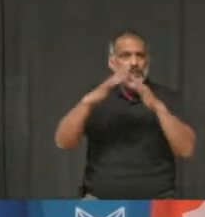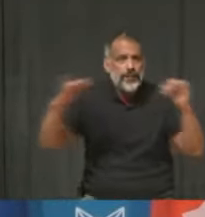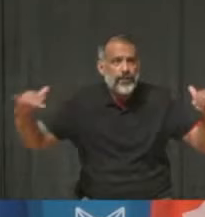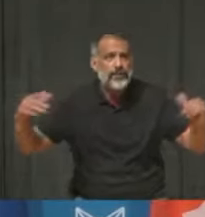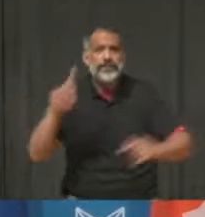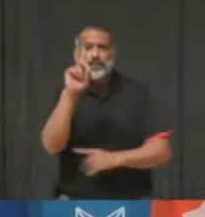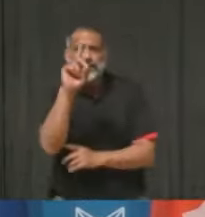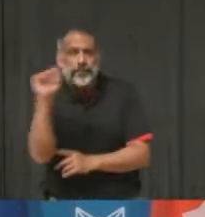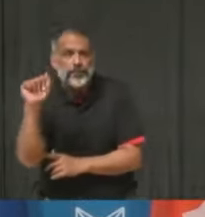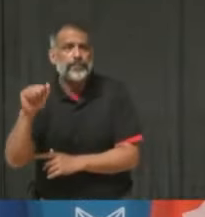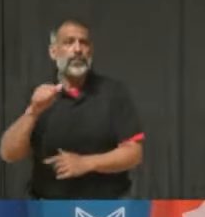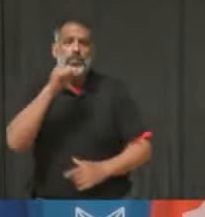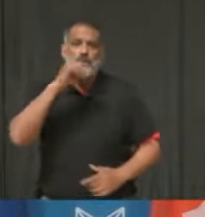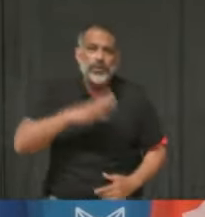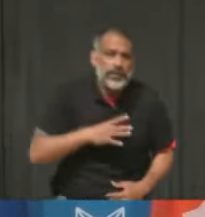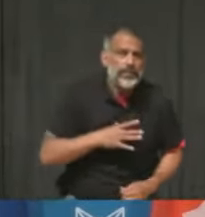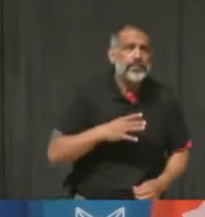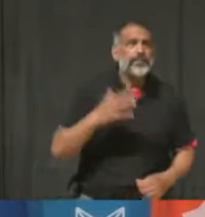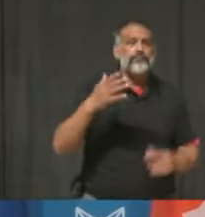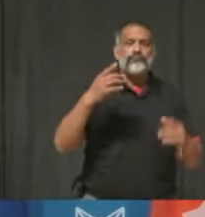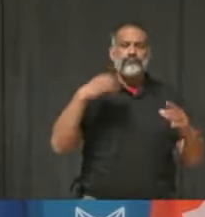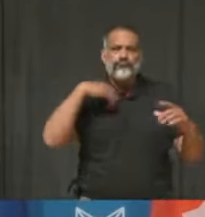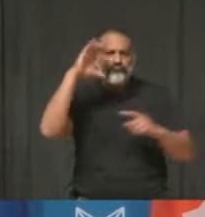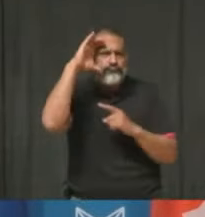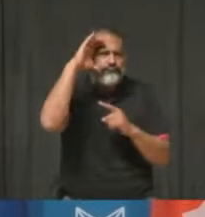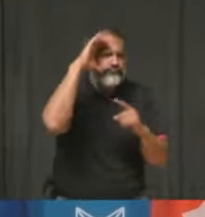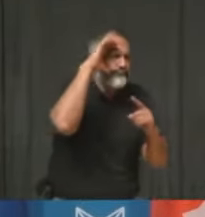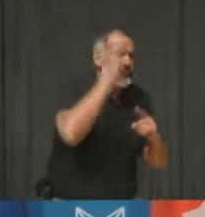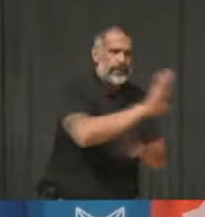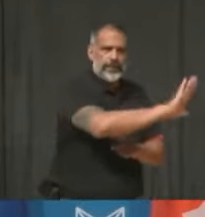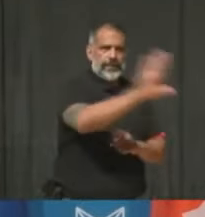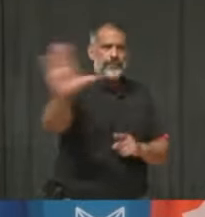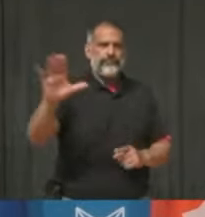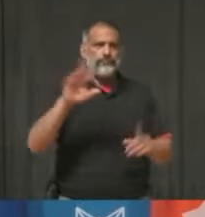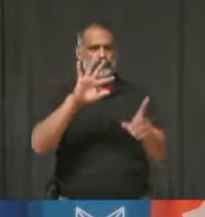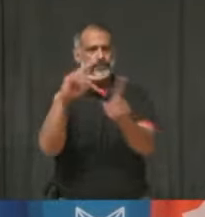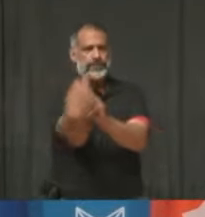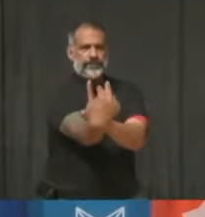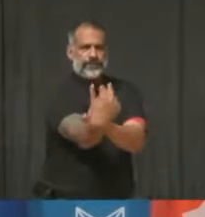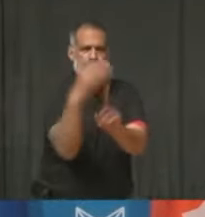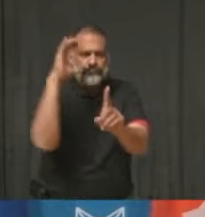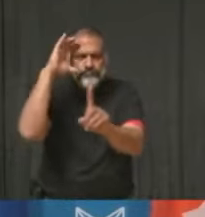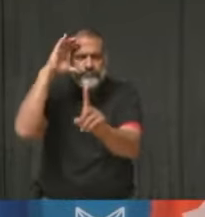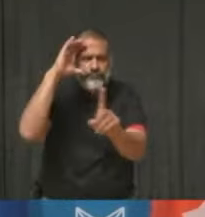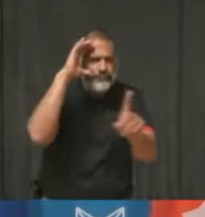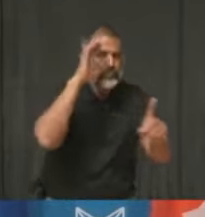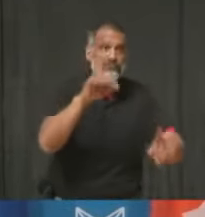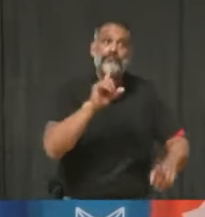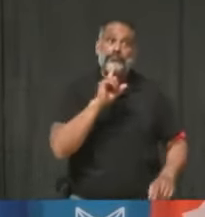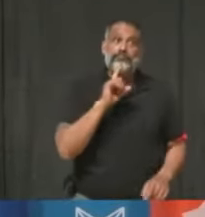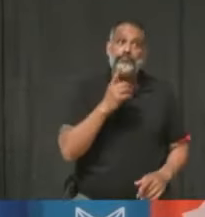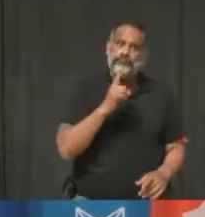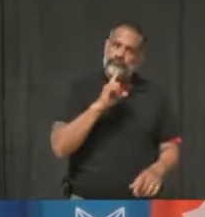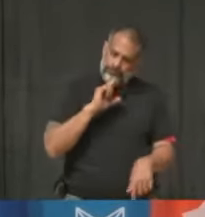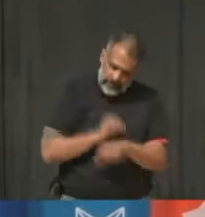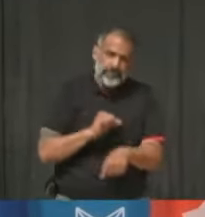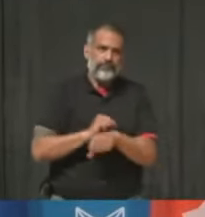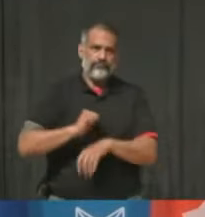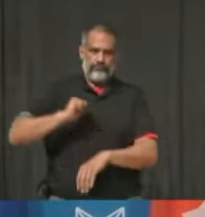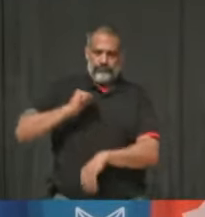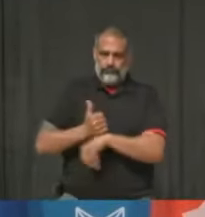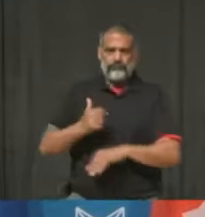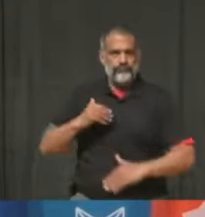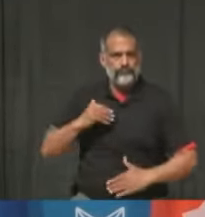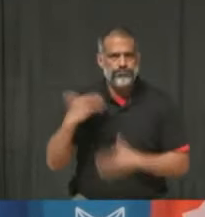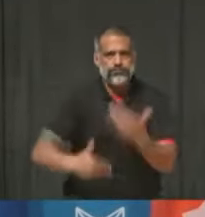but that their feedback and their input is actioned and listened to at the highest levels. And that's where I mentioned in